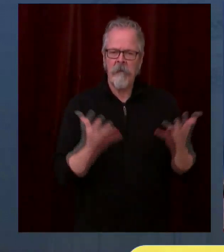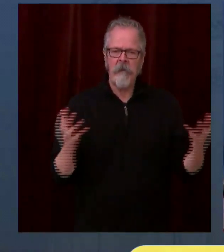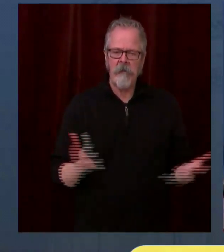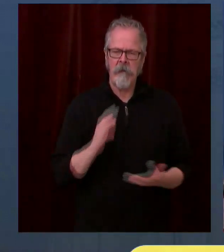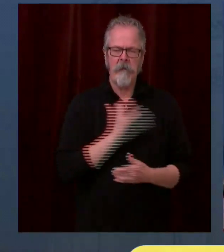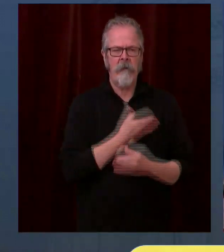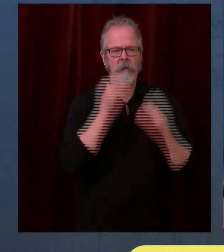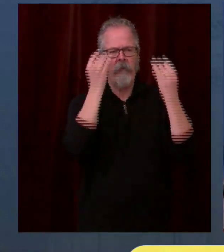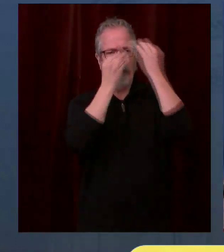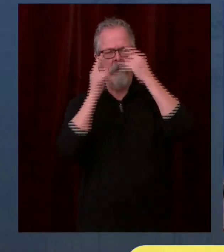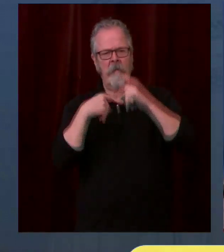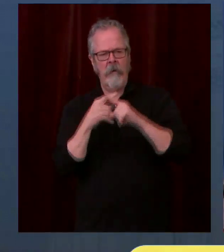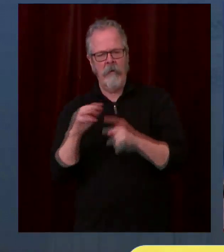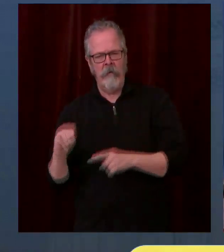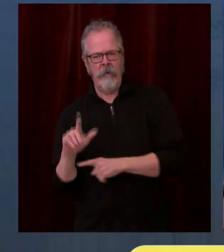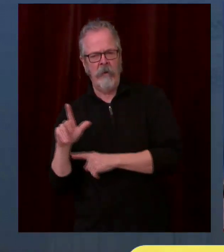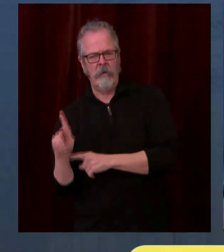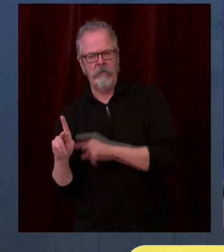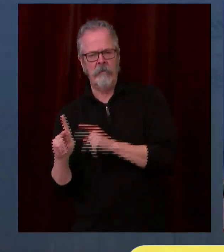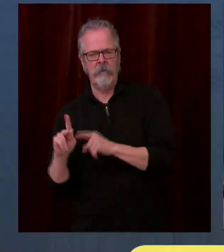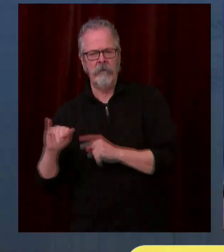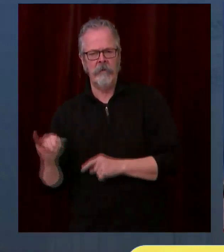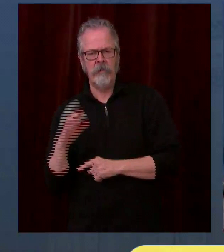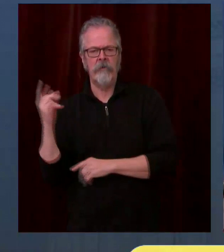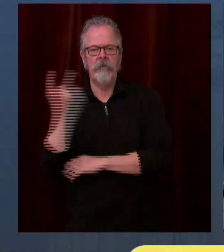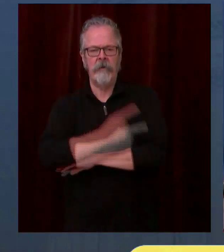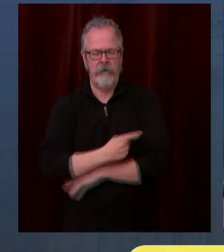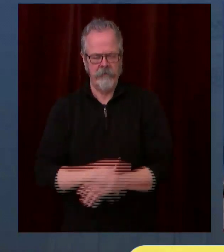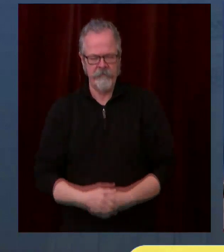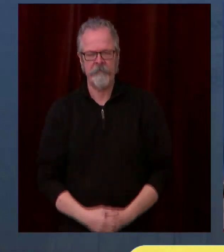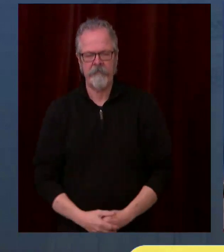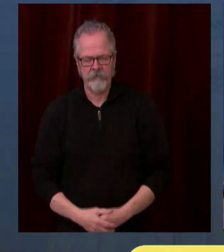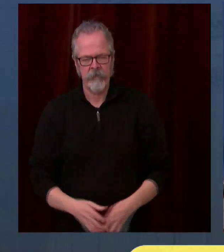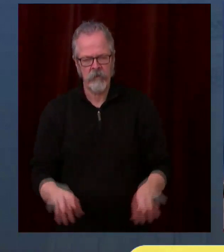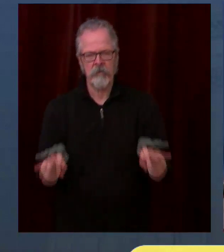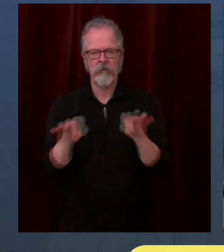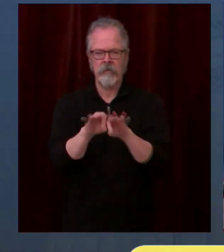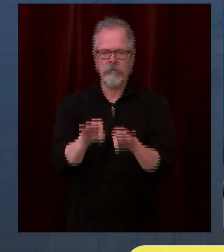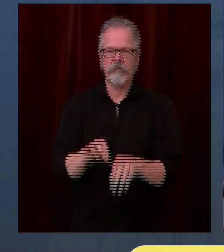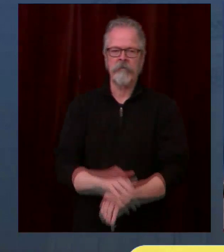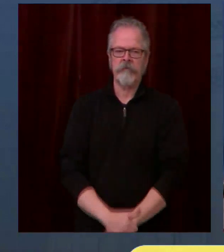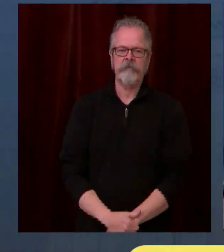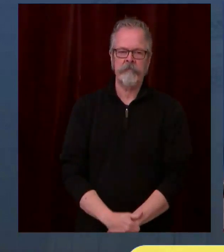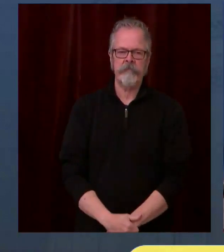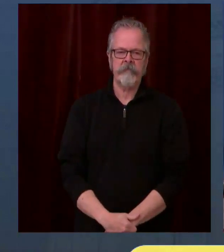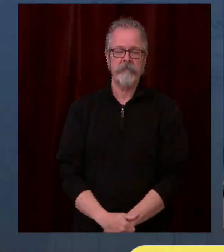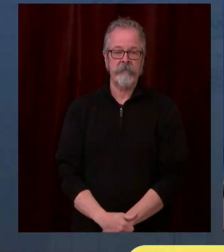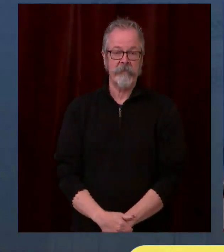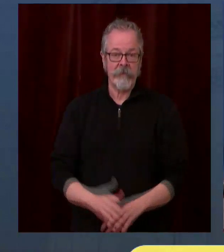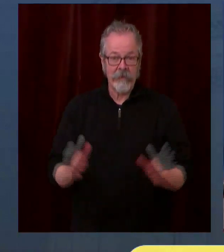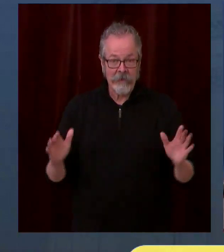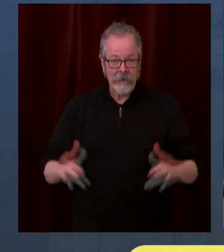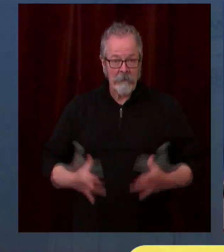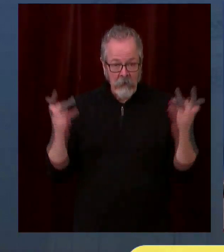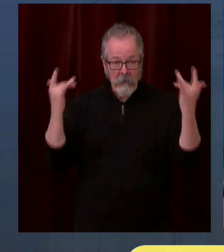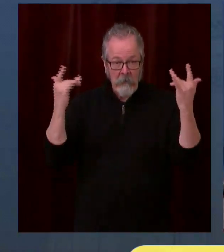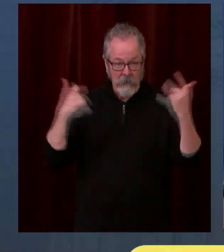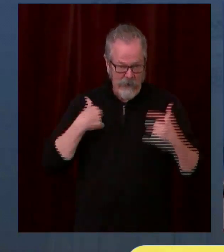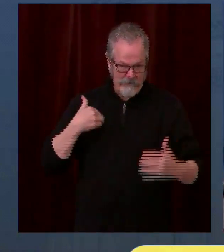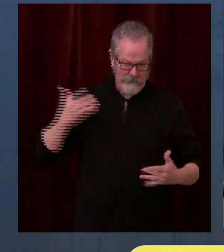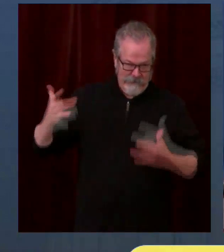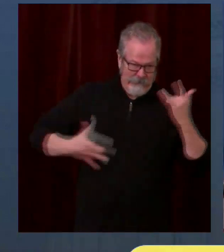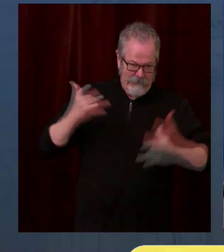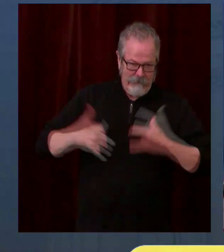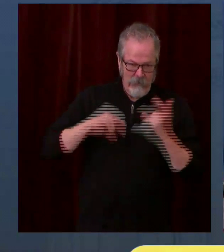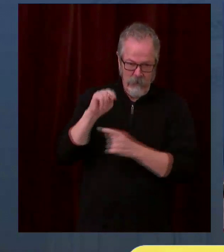multiple fronts on our efforts to bring vaccinations to everyone in the state of Washington. Today we are